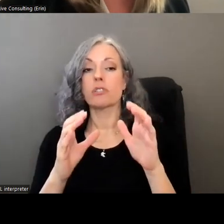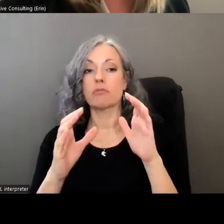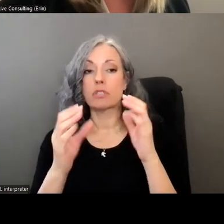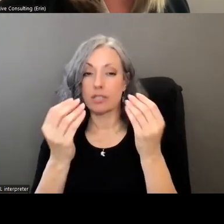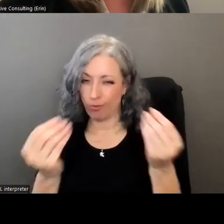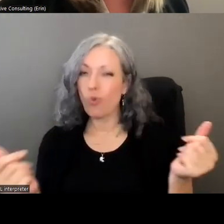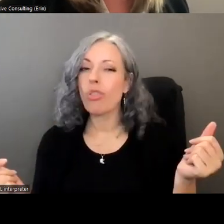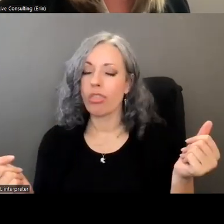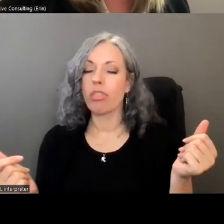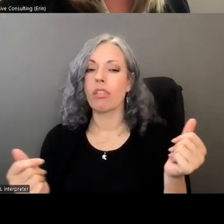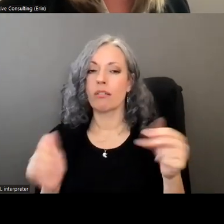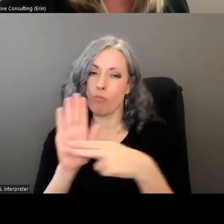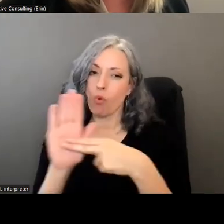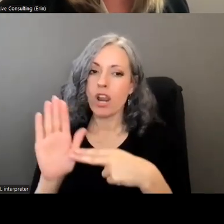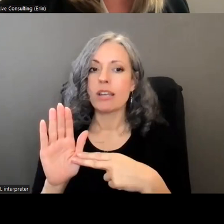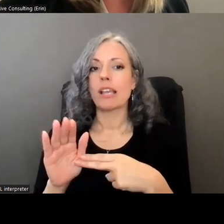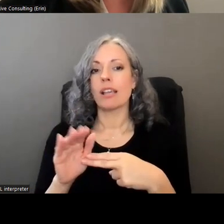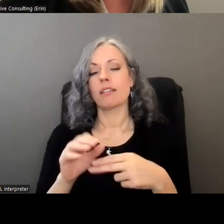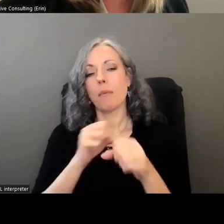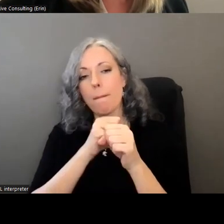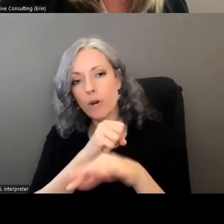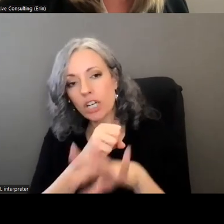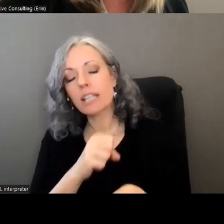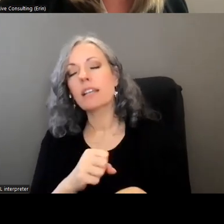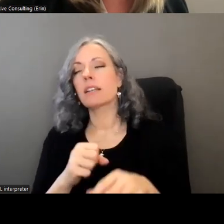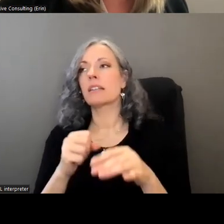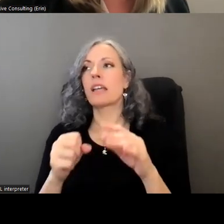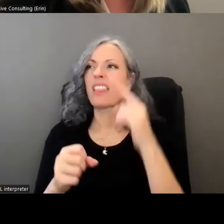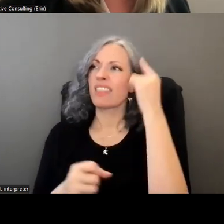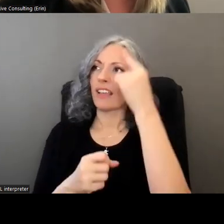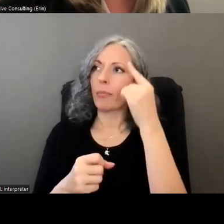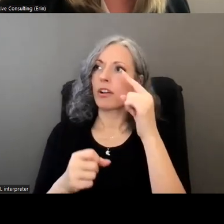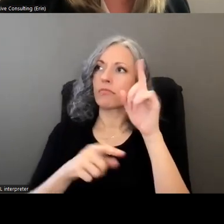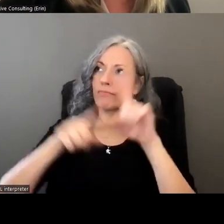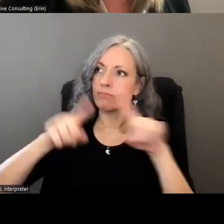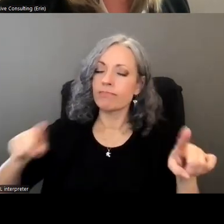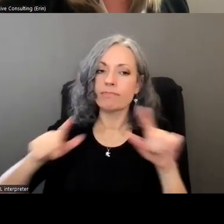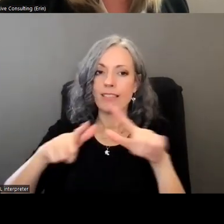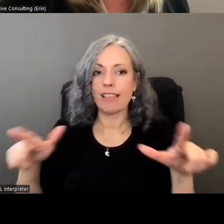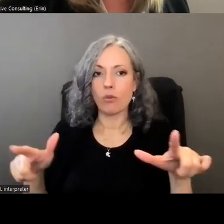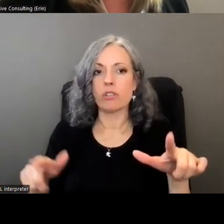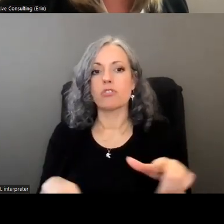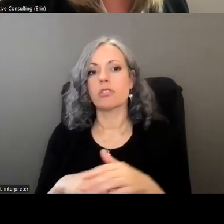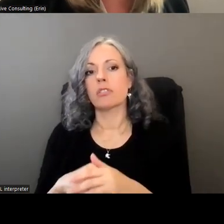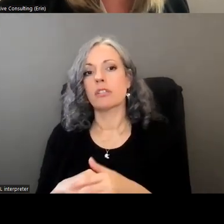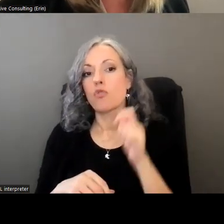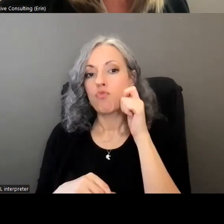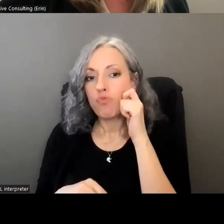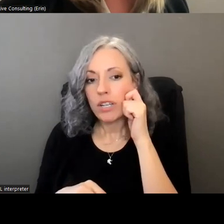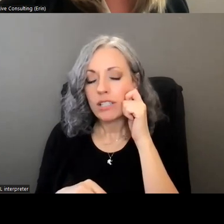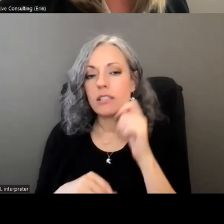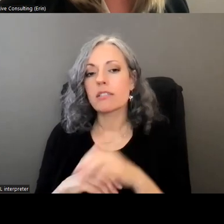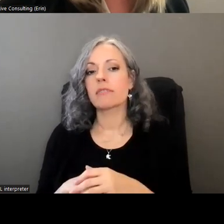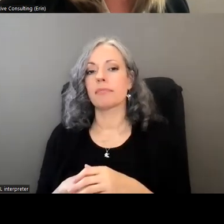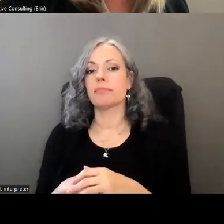that's considerate of different cultures languages and abilities and then a few additional actions that we heard to foster this